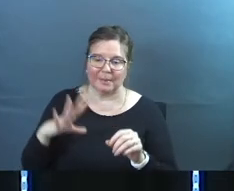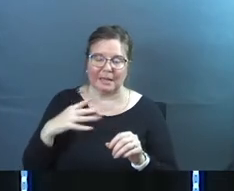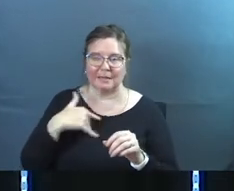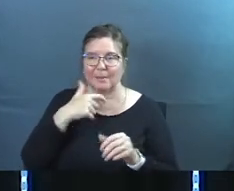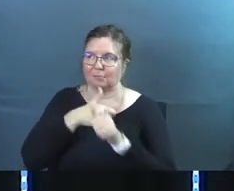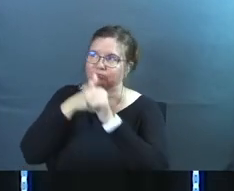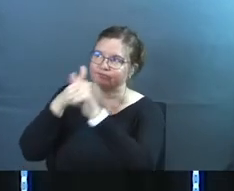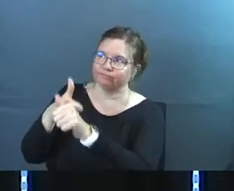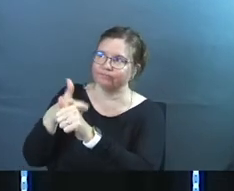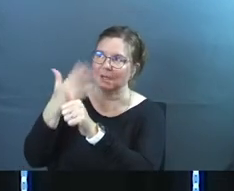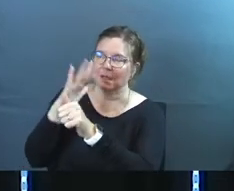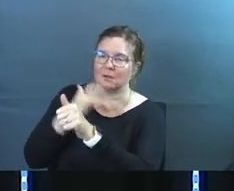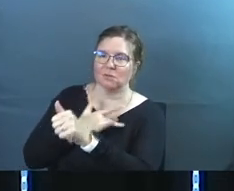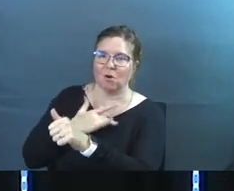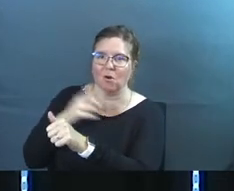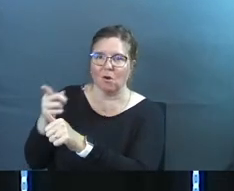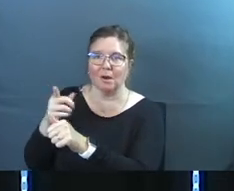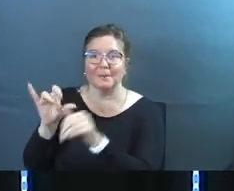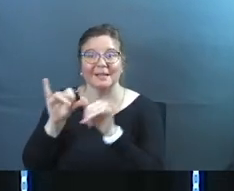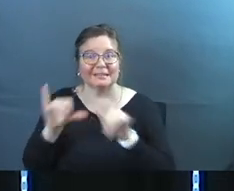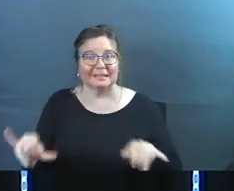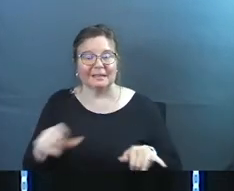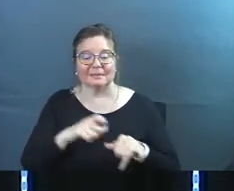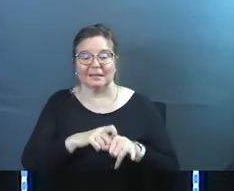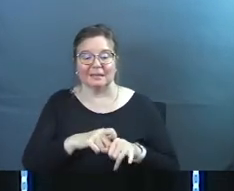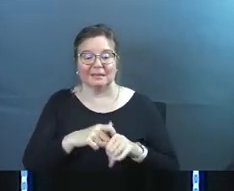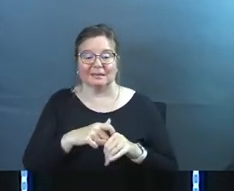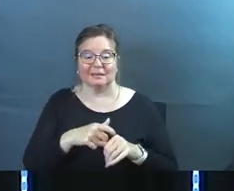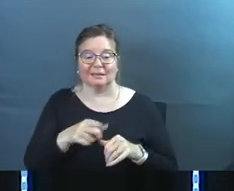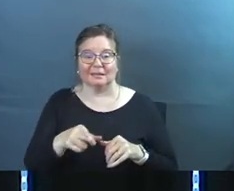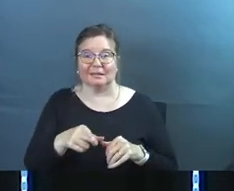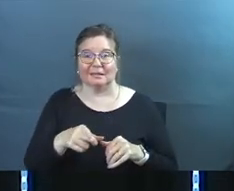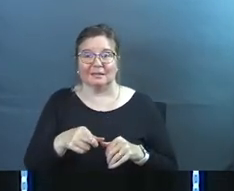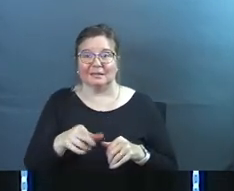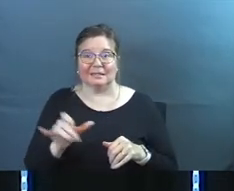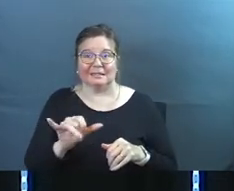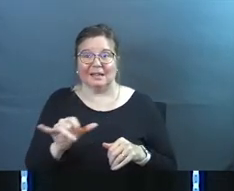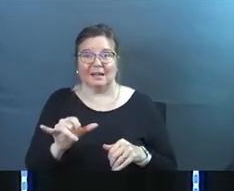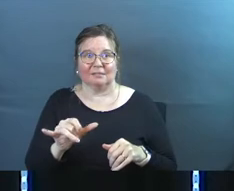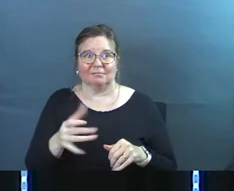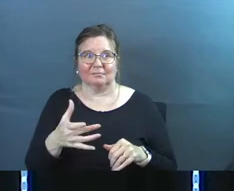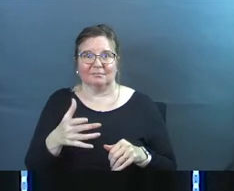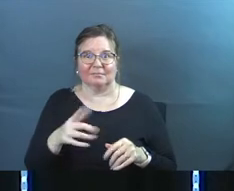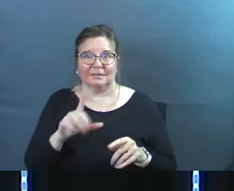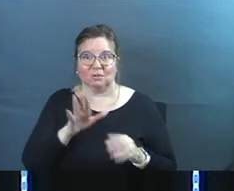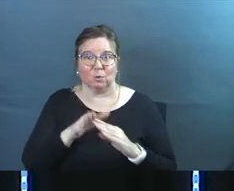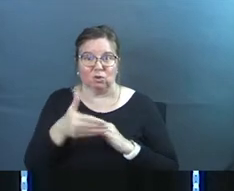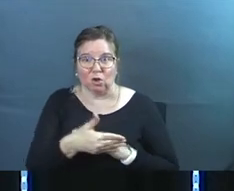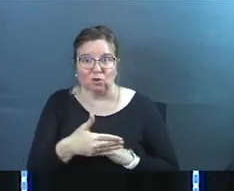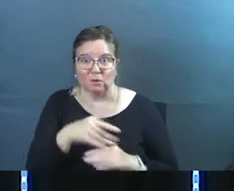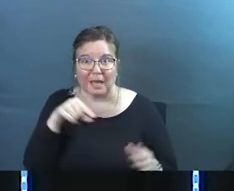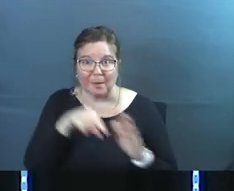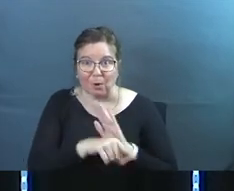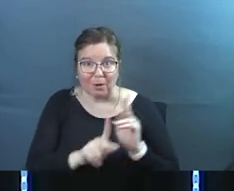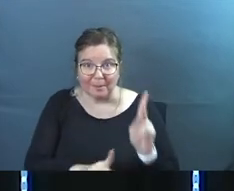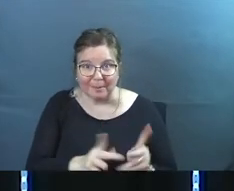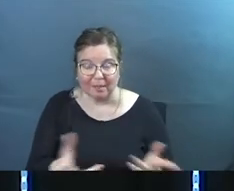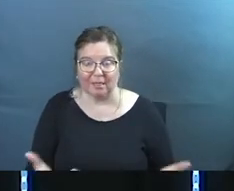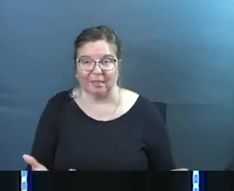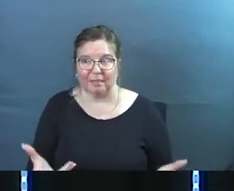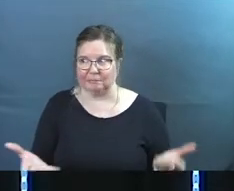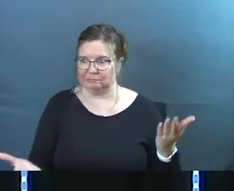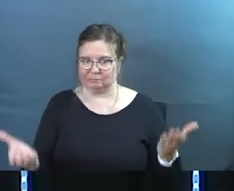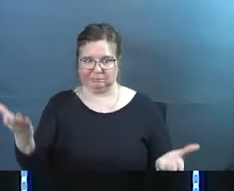man after God's own heart but in the next same breath he's like you know committing adultery and murdering people